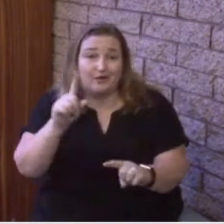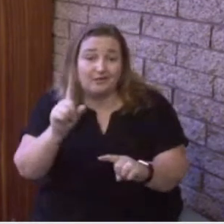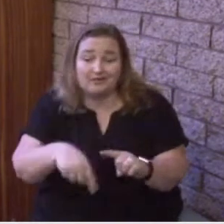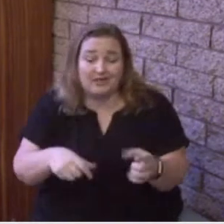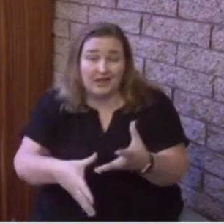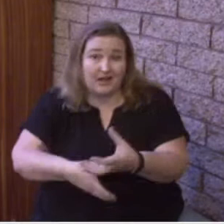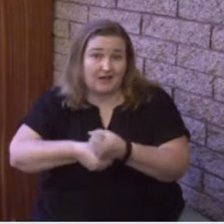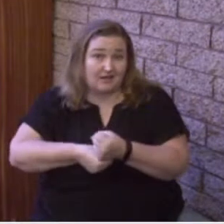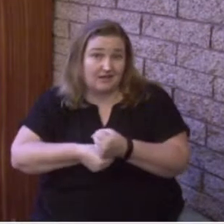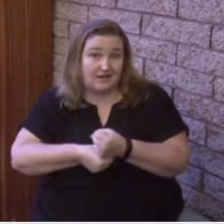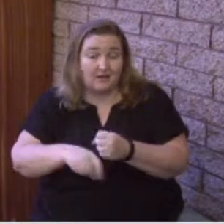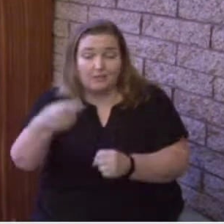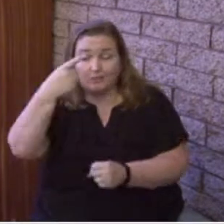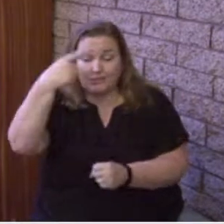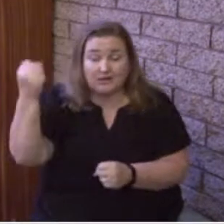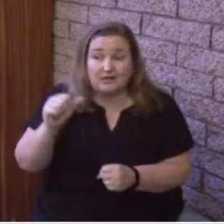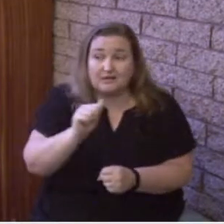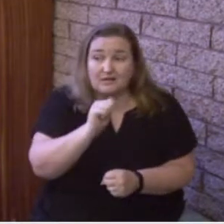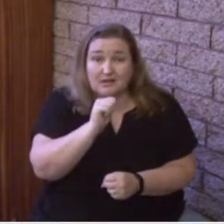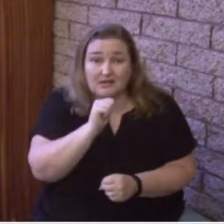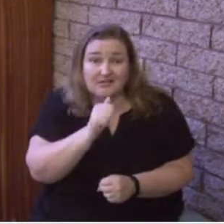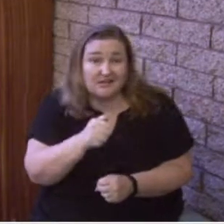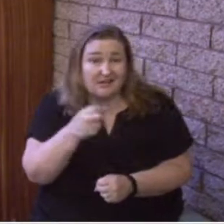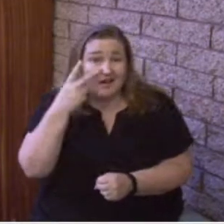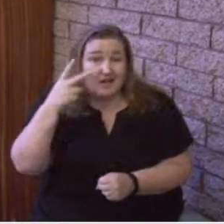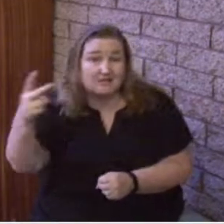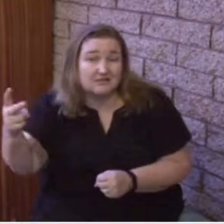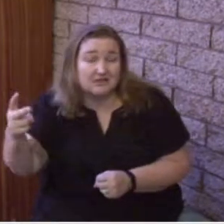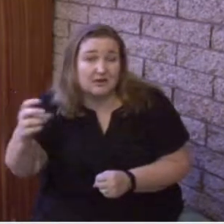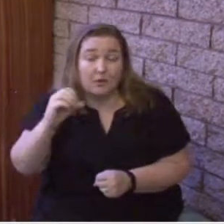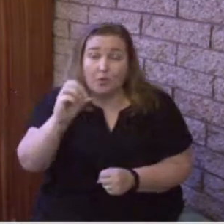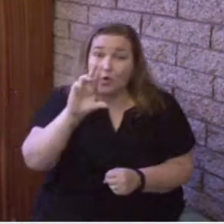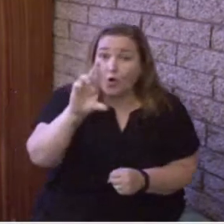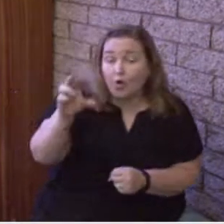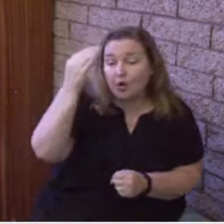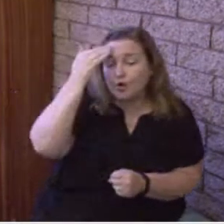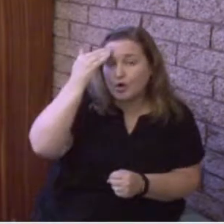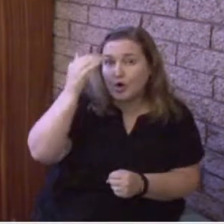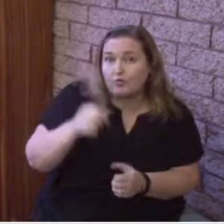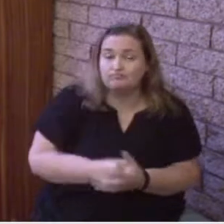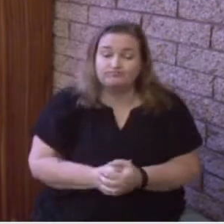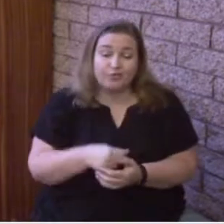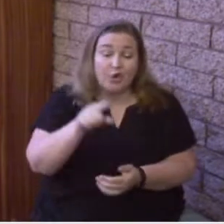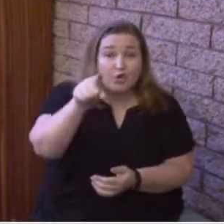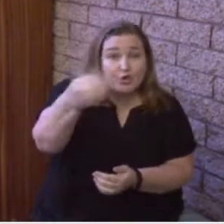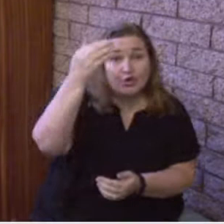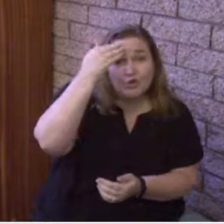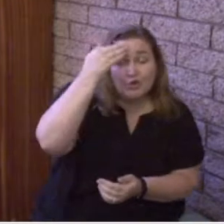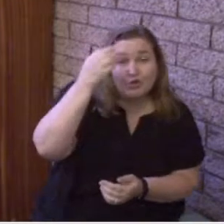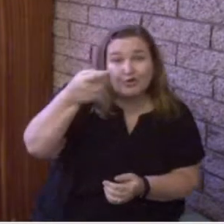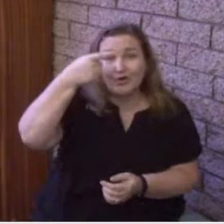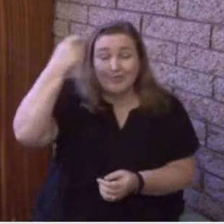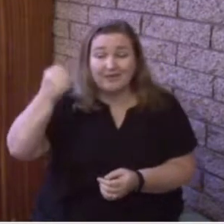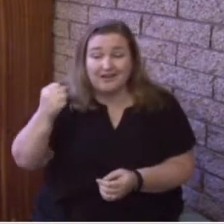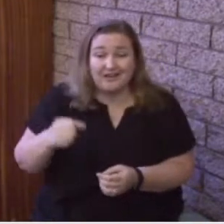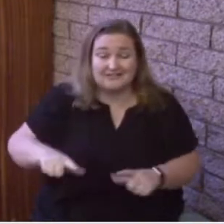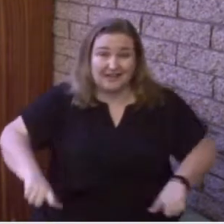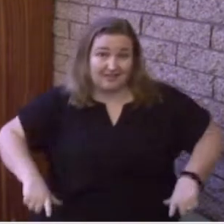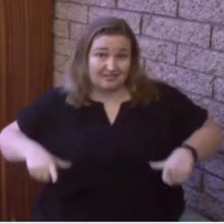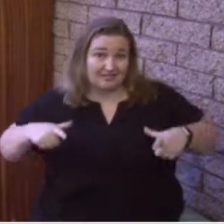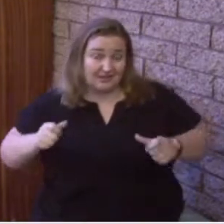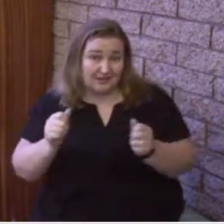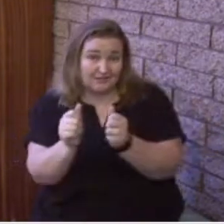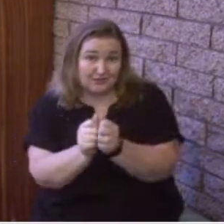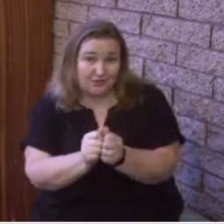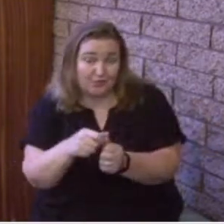Him nor knows Him. You know Him, for He dwells with you and will be in